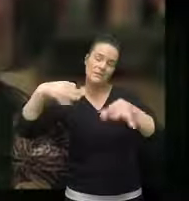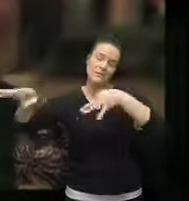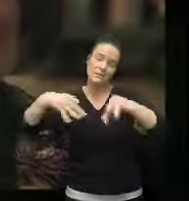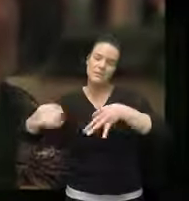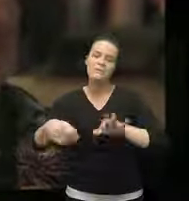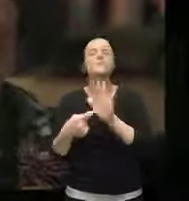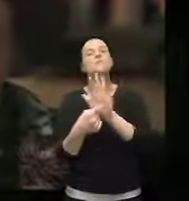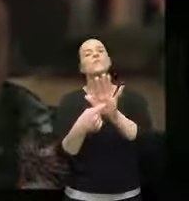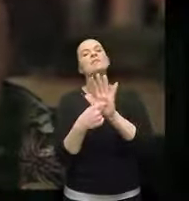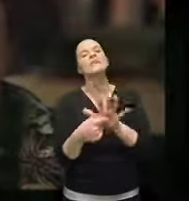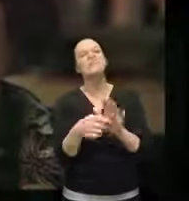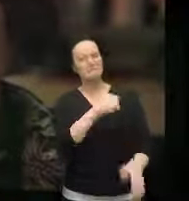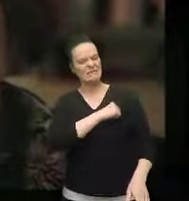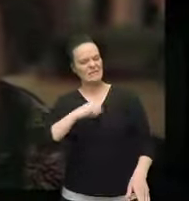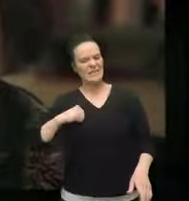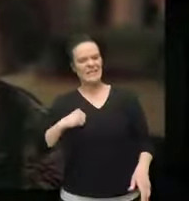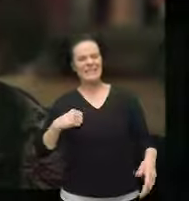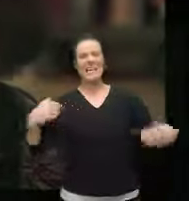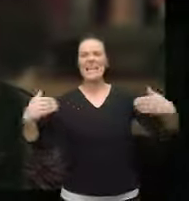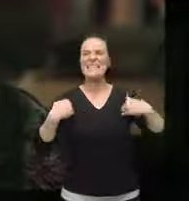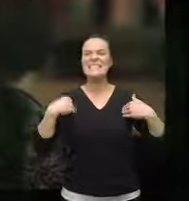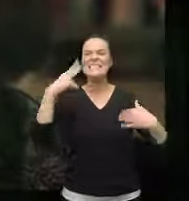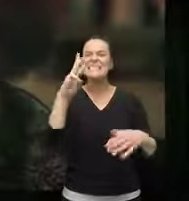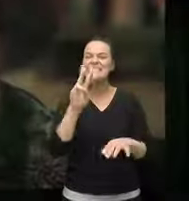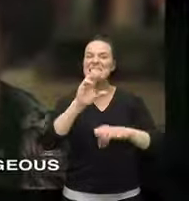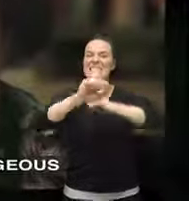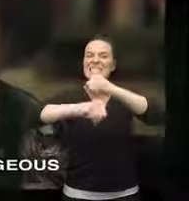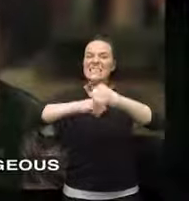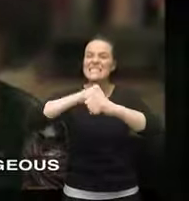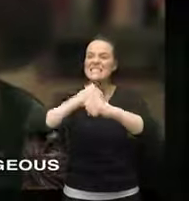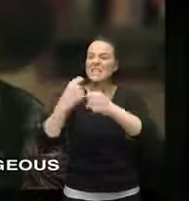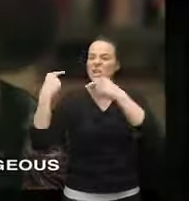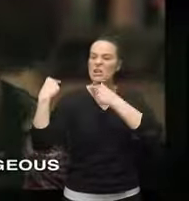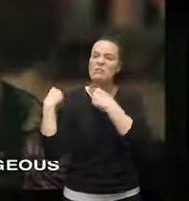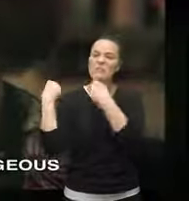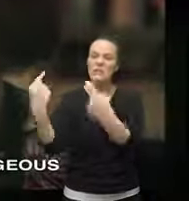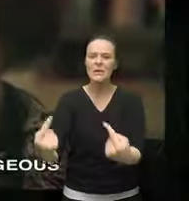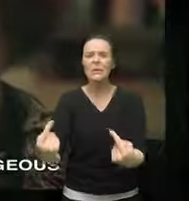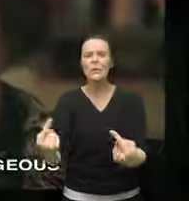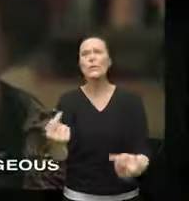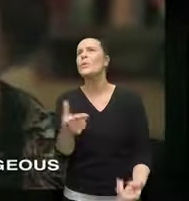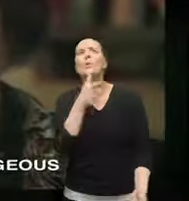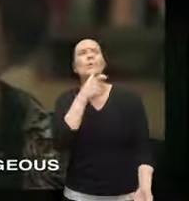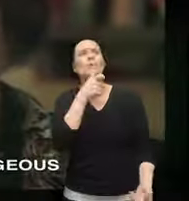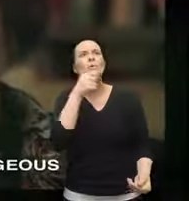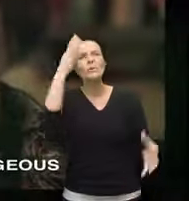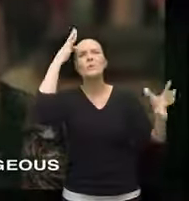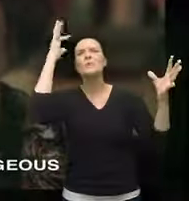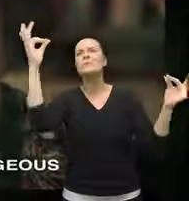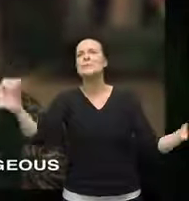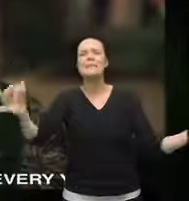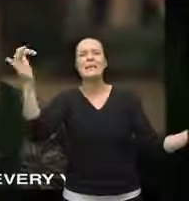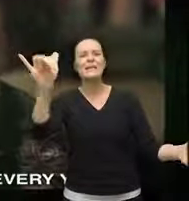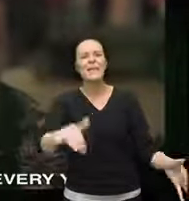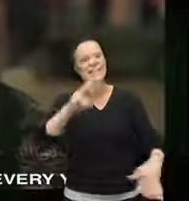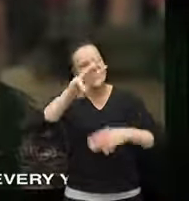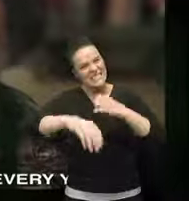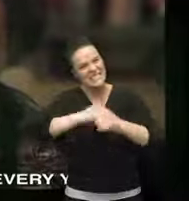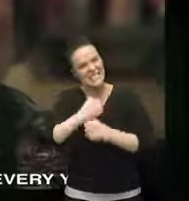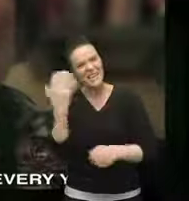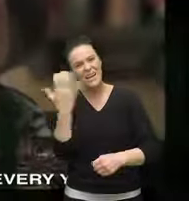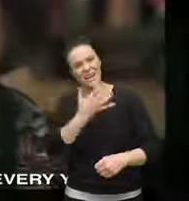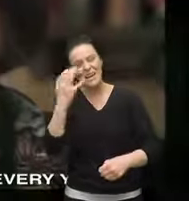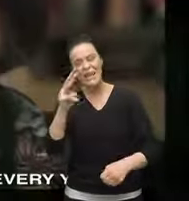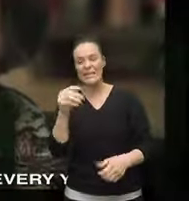example a senate with a six-year term who heard of such an outrageous thing as a six-year term in